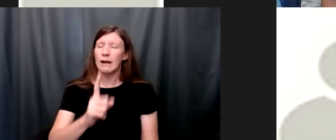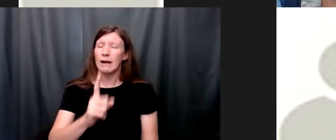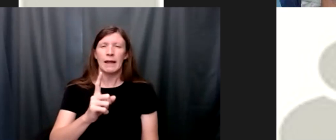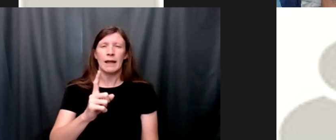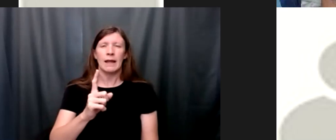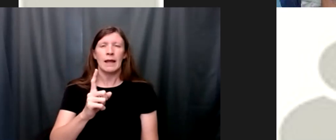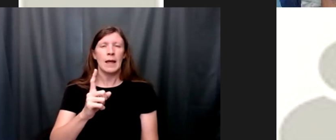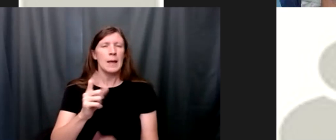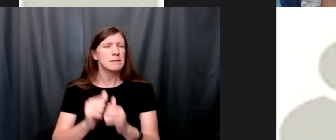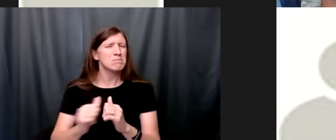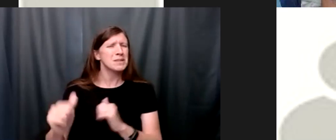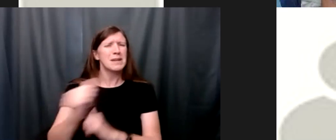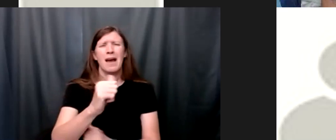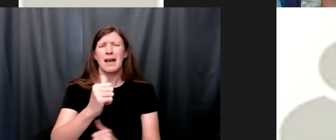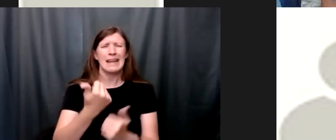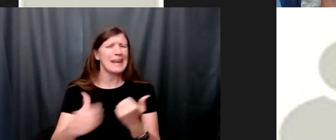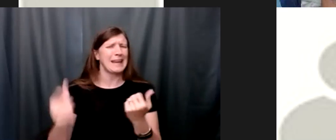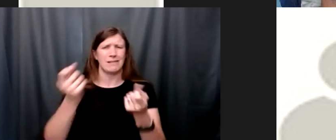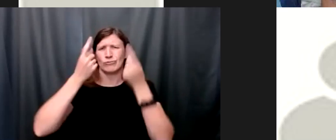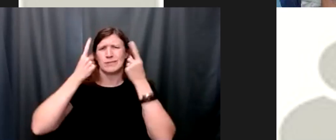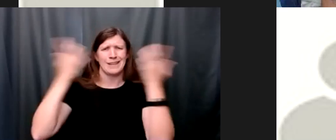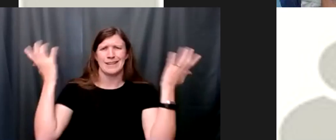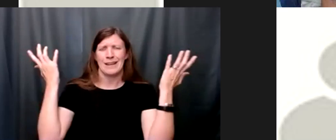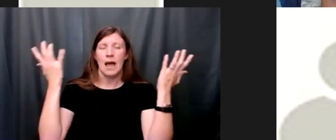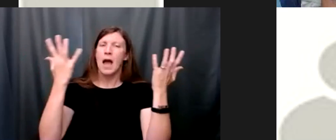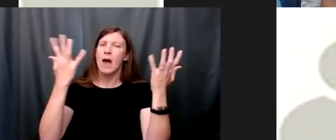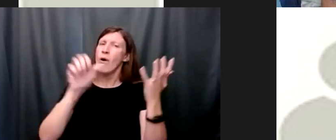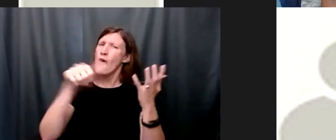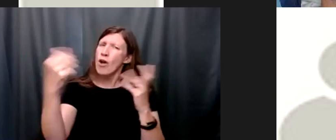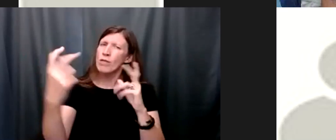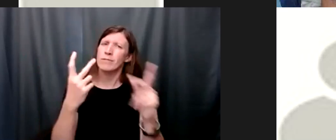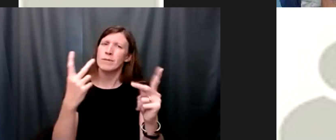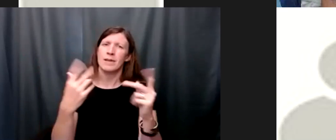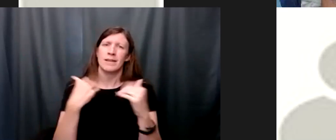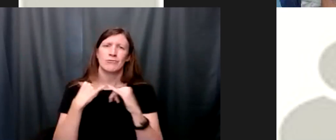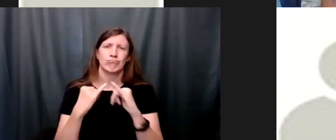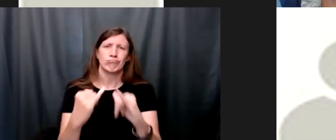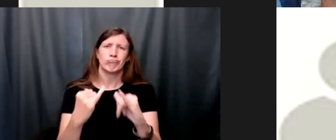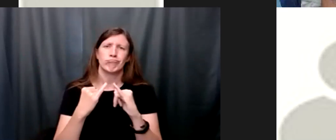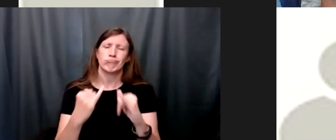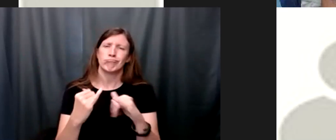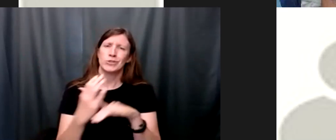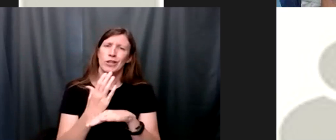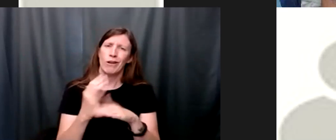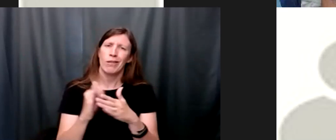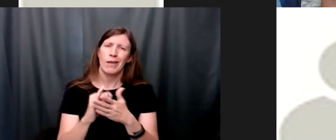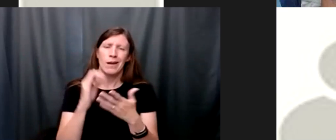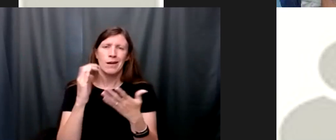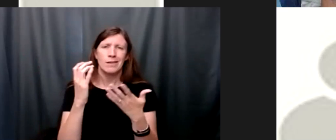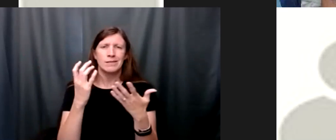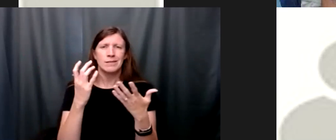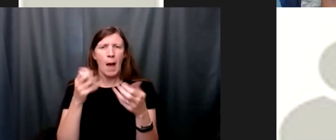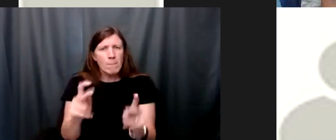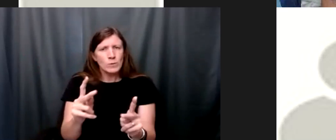surpasses all understanding and i really wanted other people to have that same opportunity uh that i did and so i